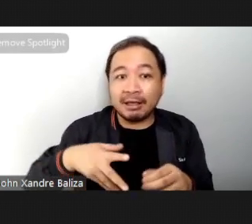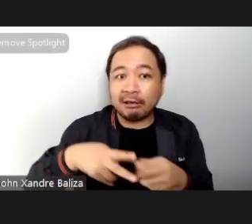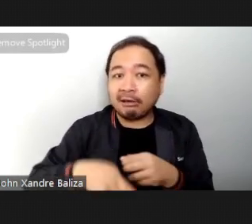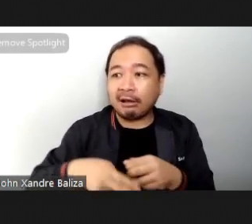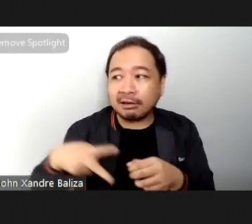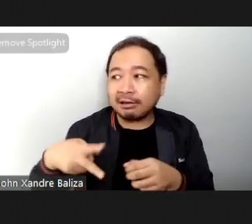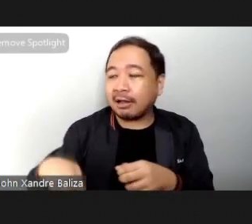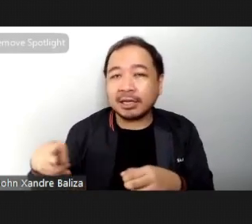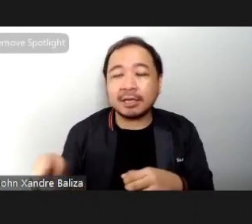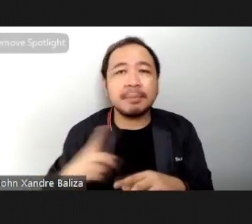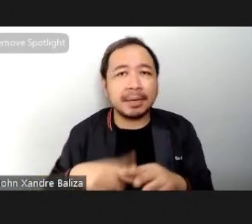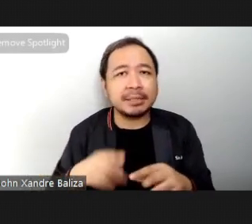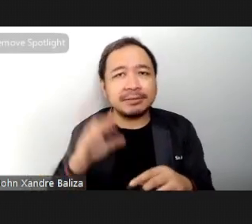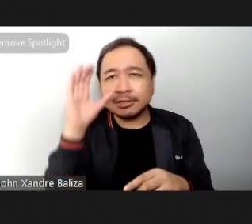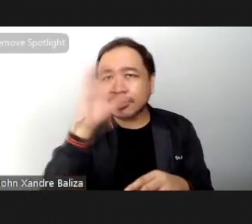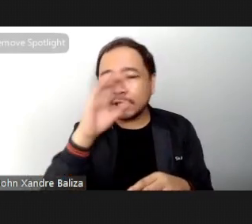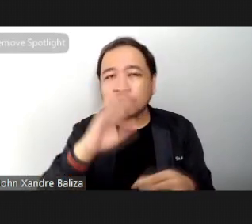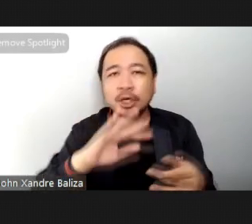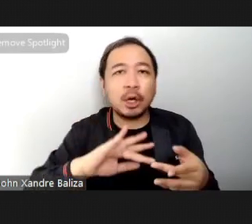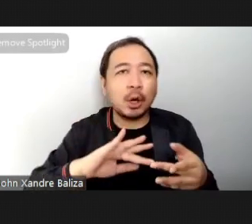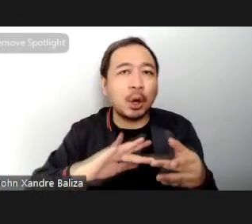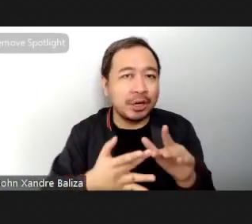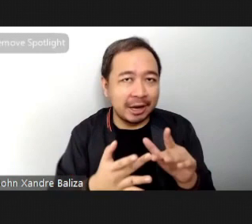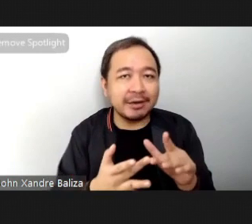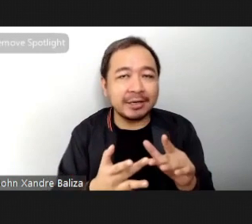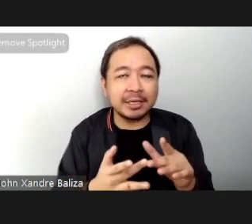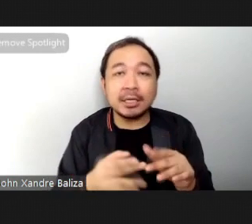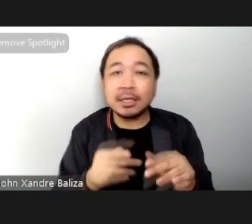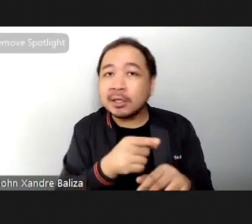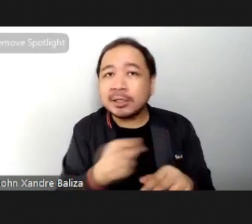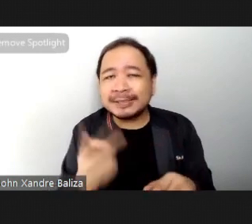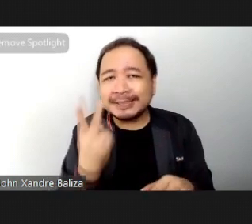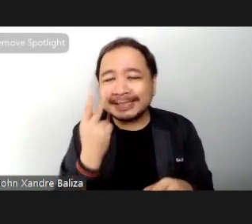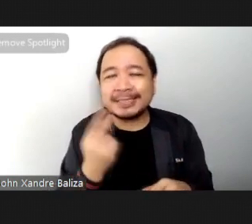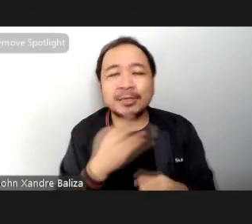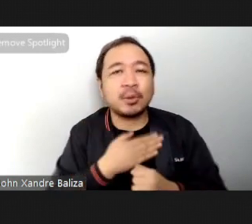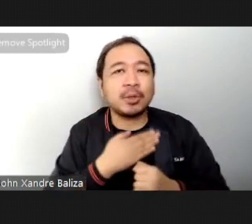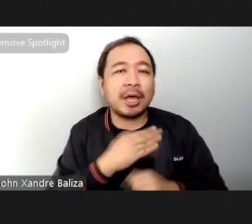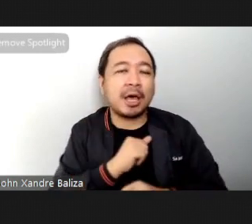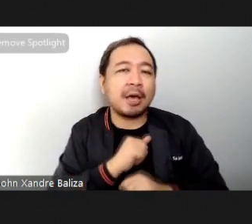just search online as I go through the power point so you can also appreciate it